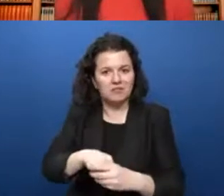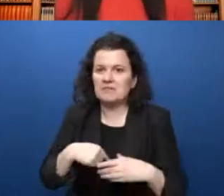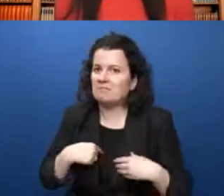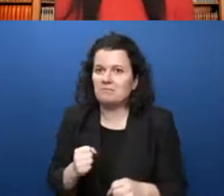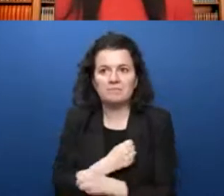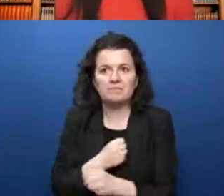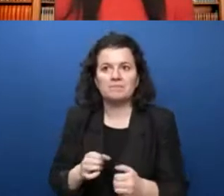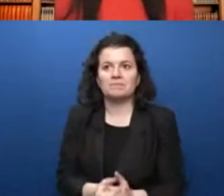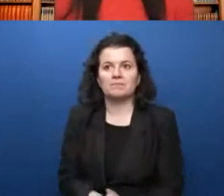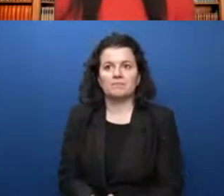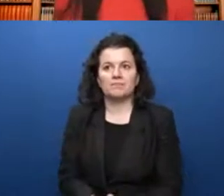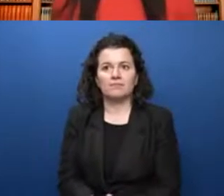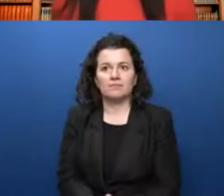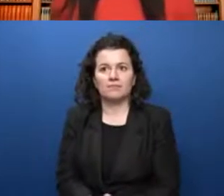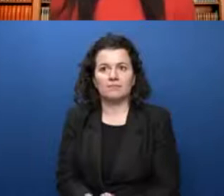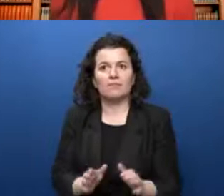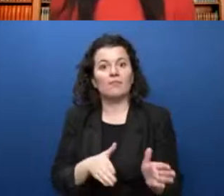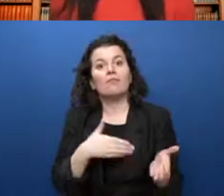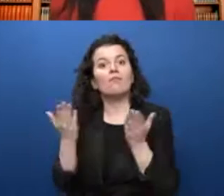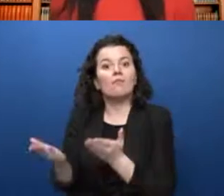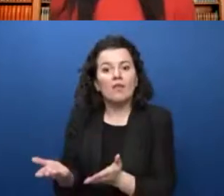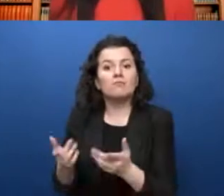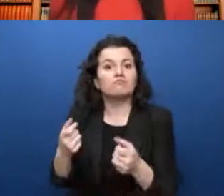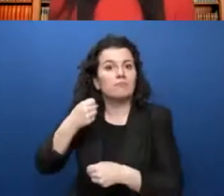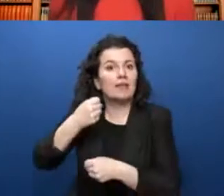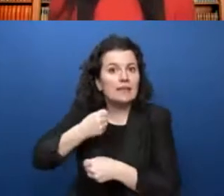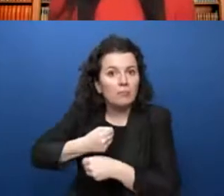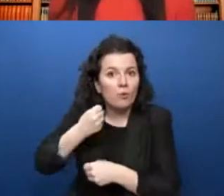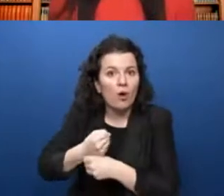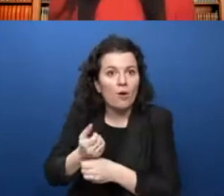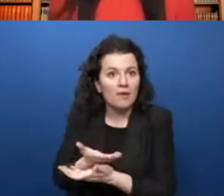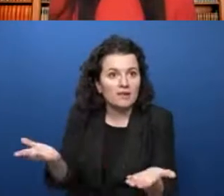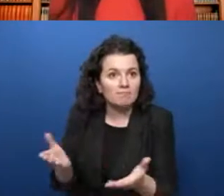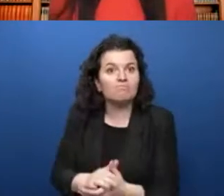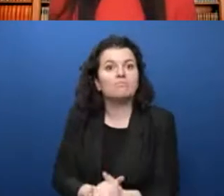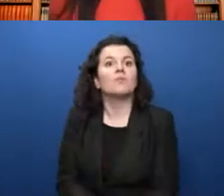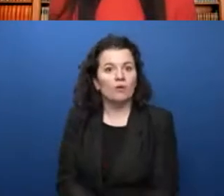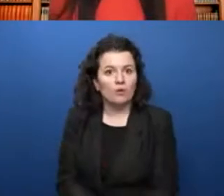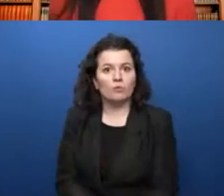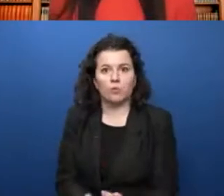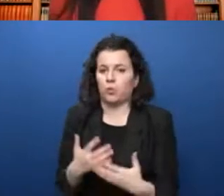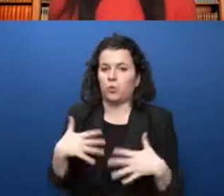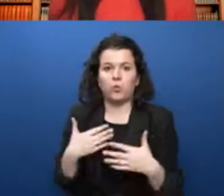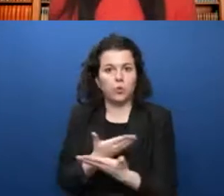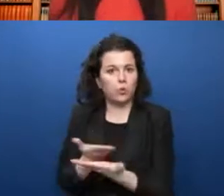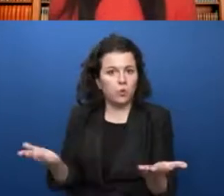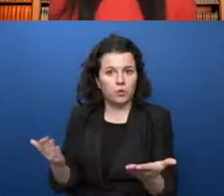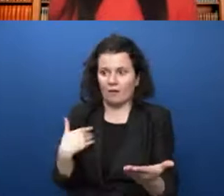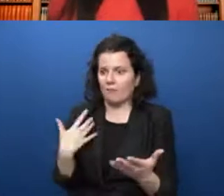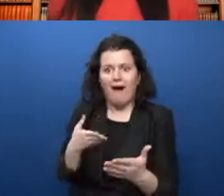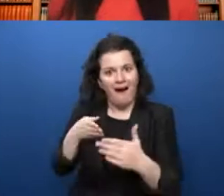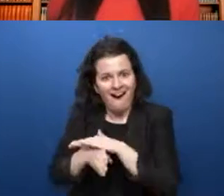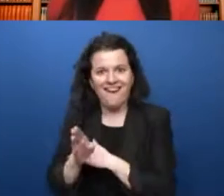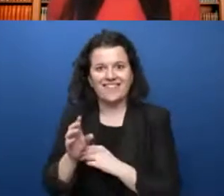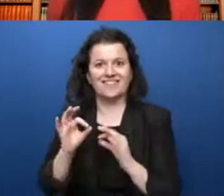gainful employment. And there are so many people around the world today who are in the same position as me and